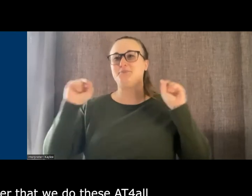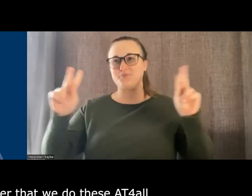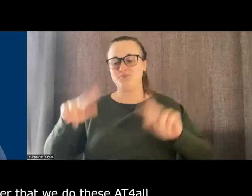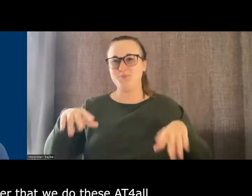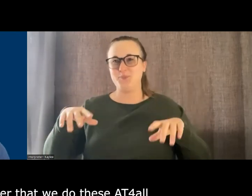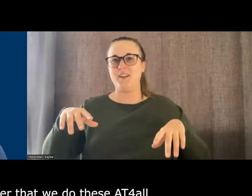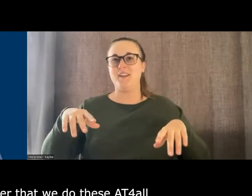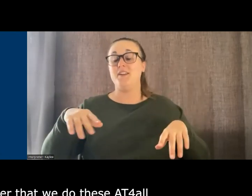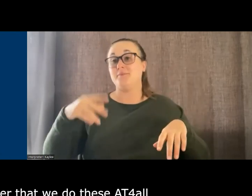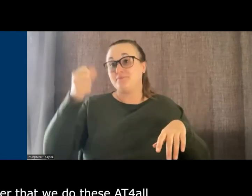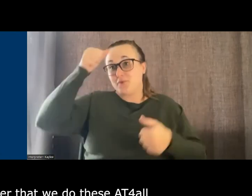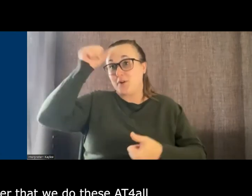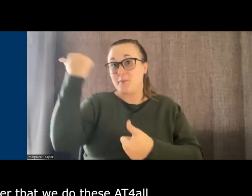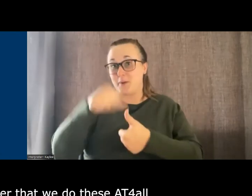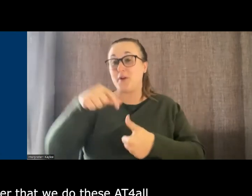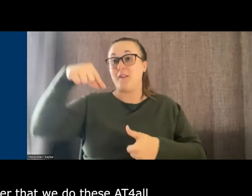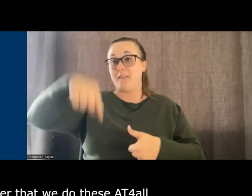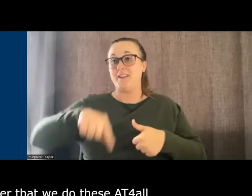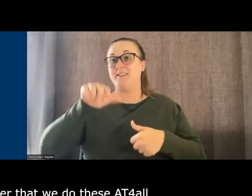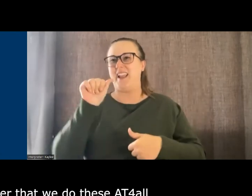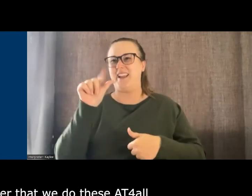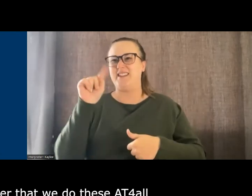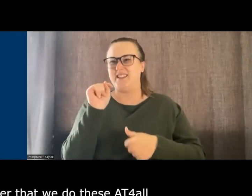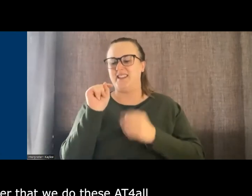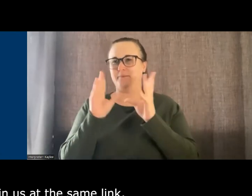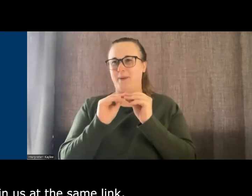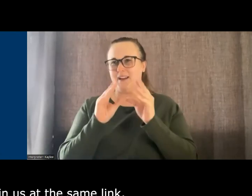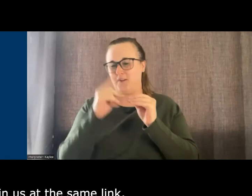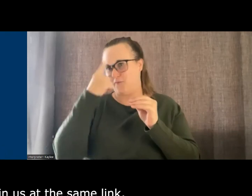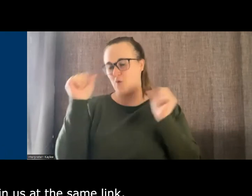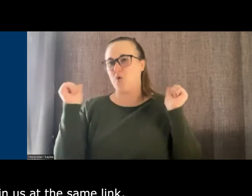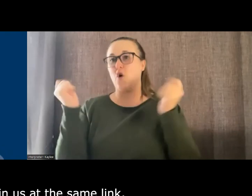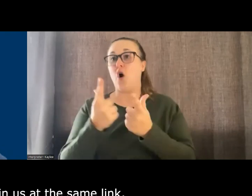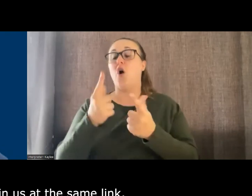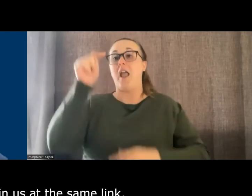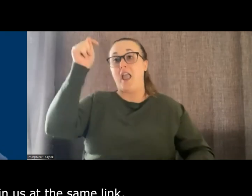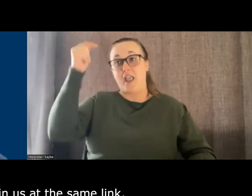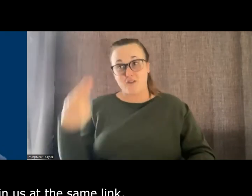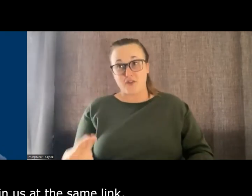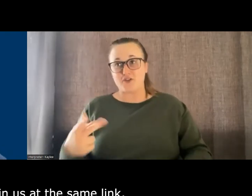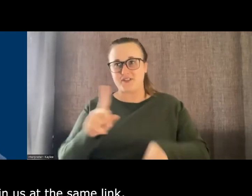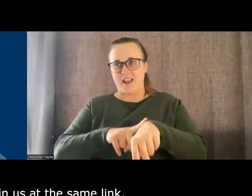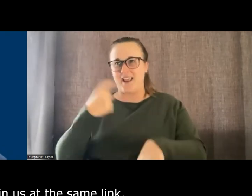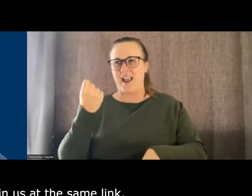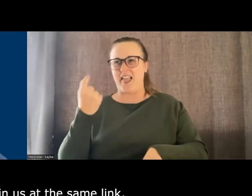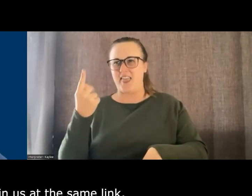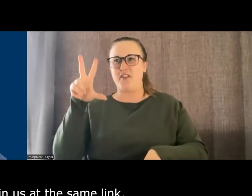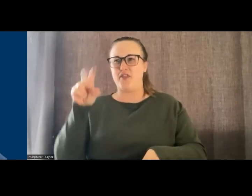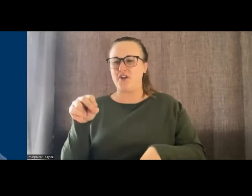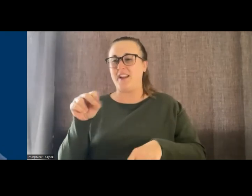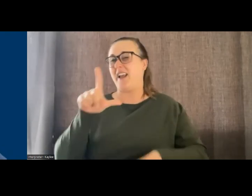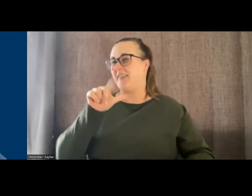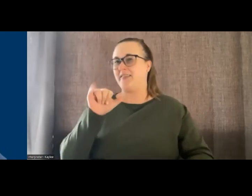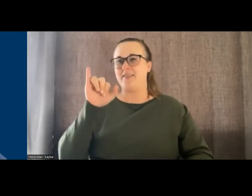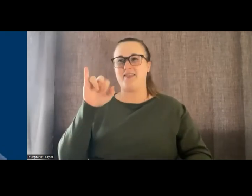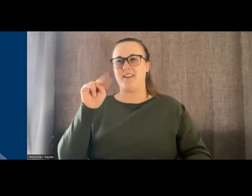that we do these AT for all calls every Thursday at 1130. So please join us at the same link, same information next